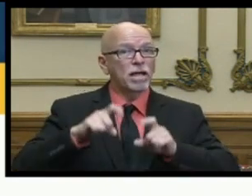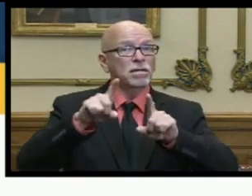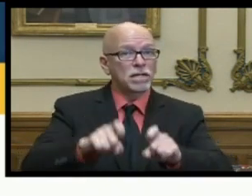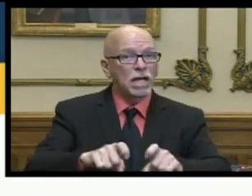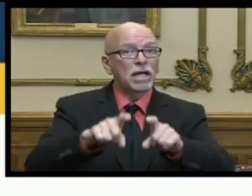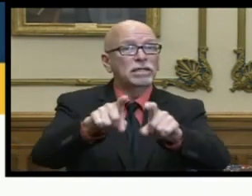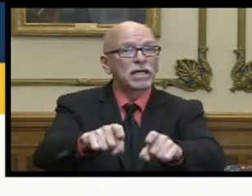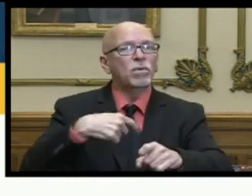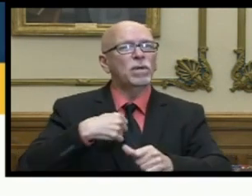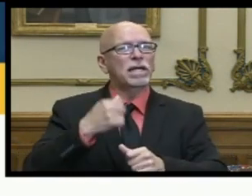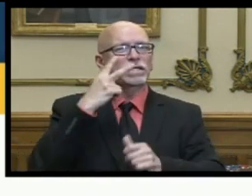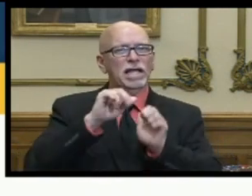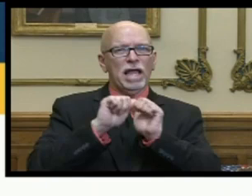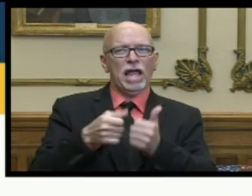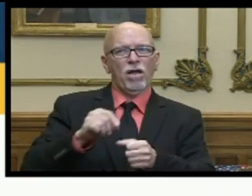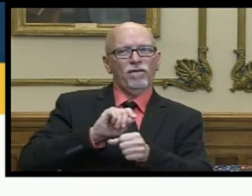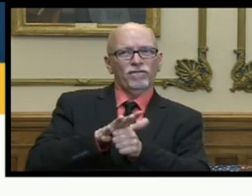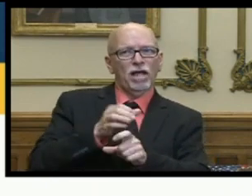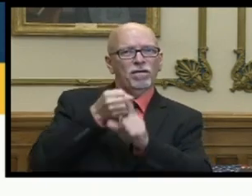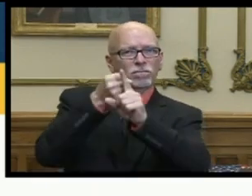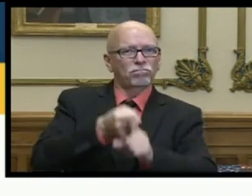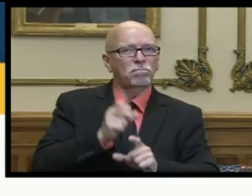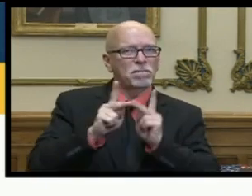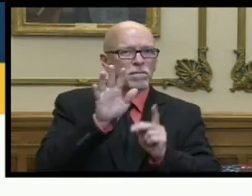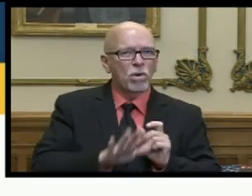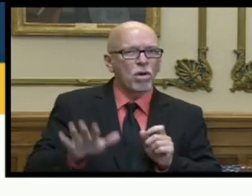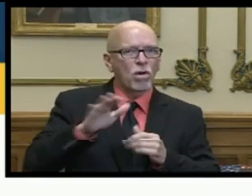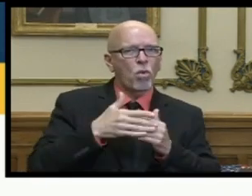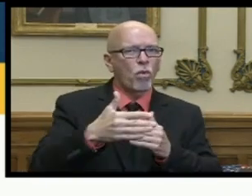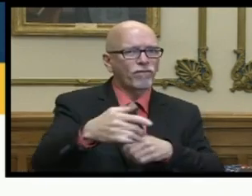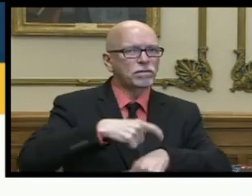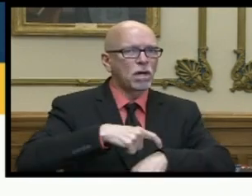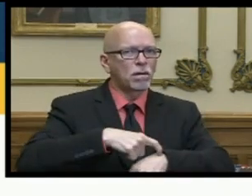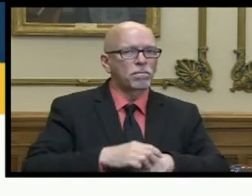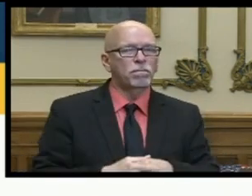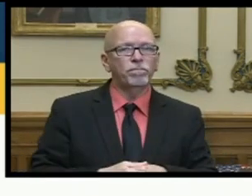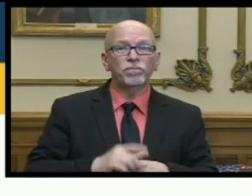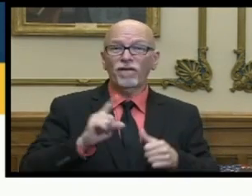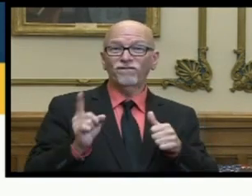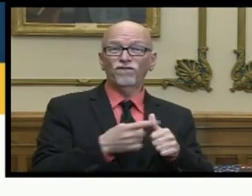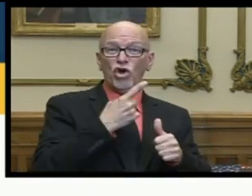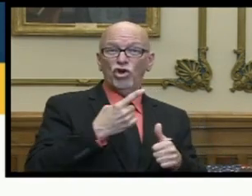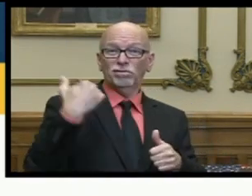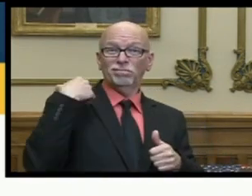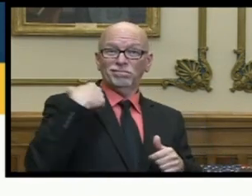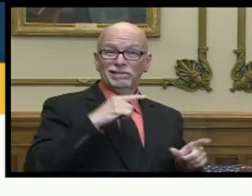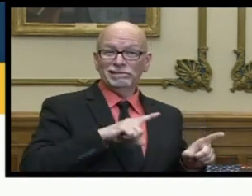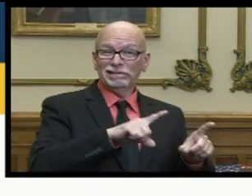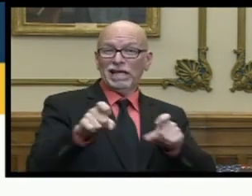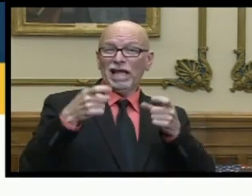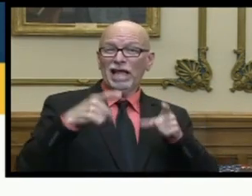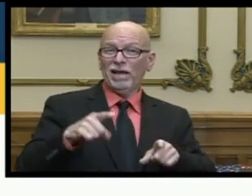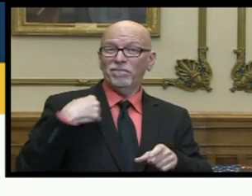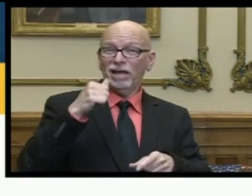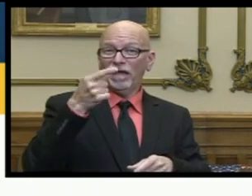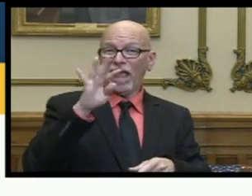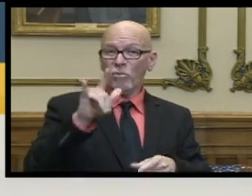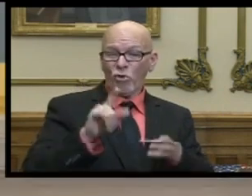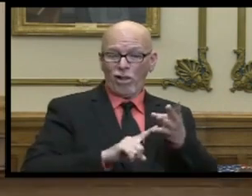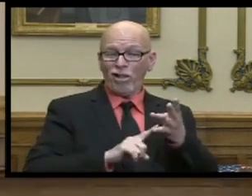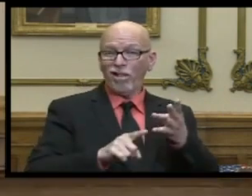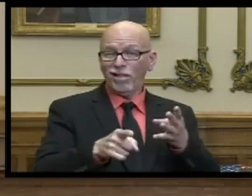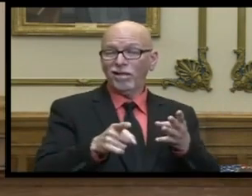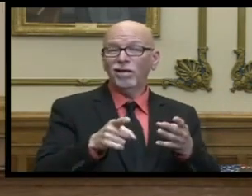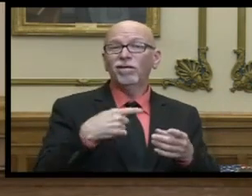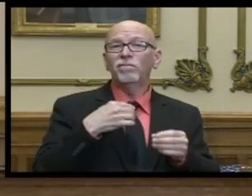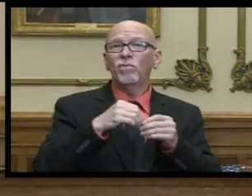observe how the virus is affecting hoosiers over time wave one as you may recall occurred at the end of april and